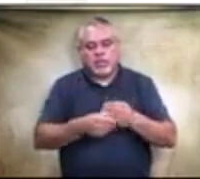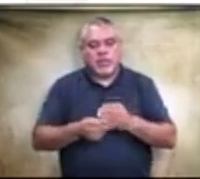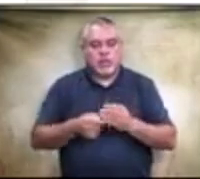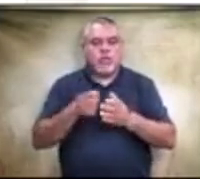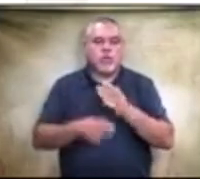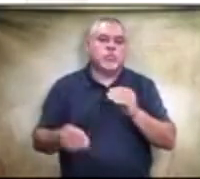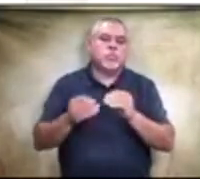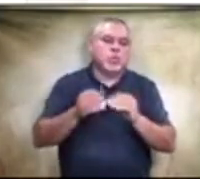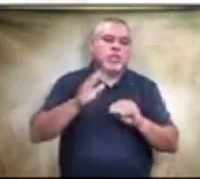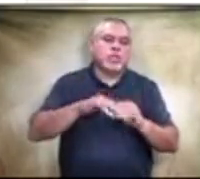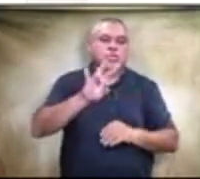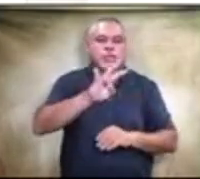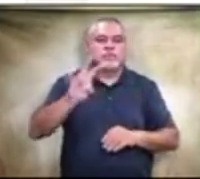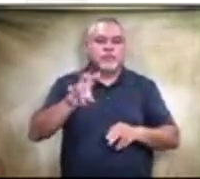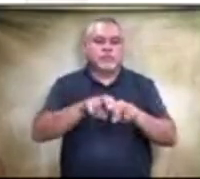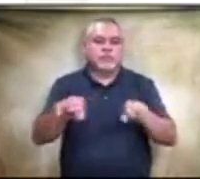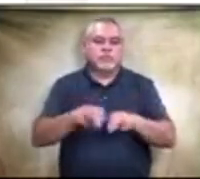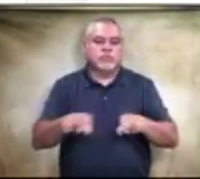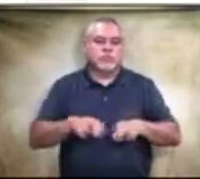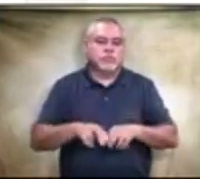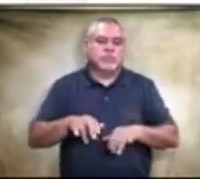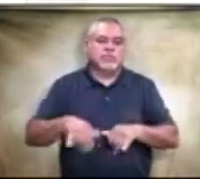77 passenger standard bus